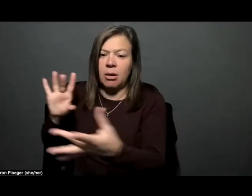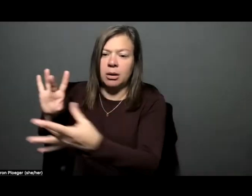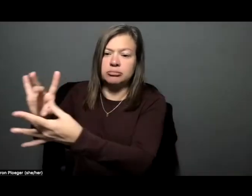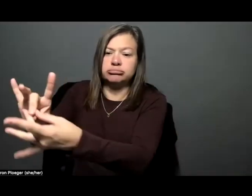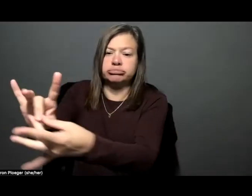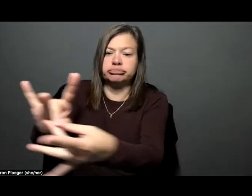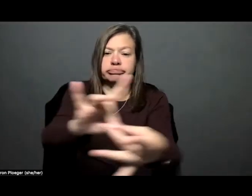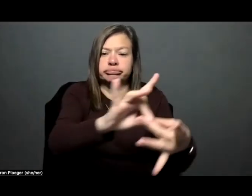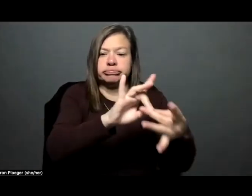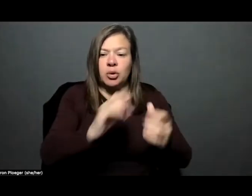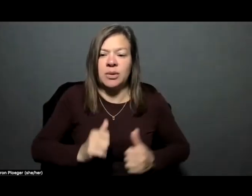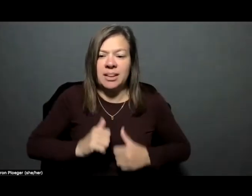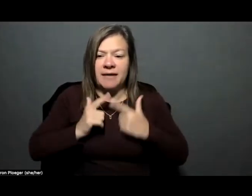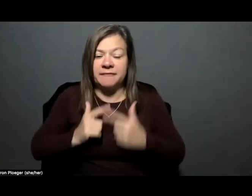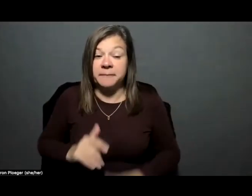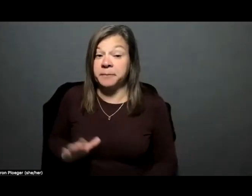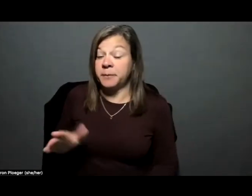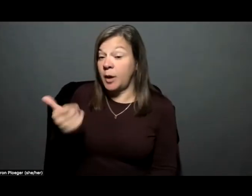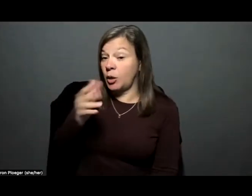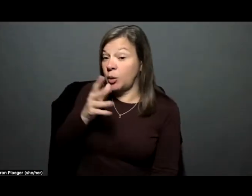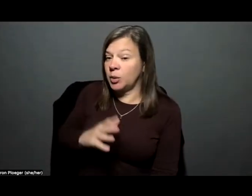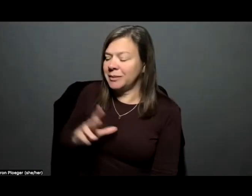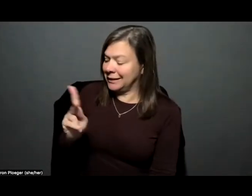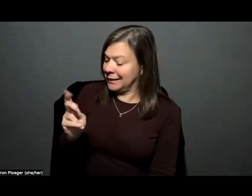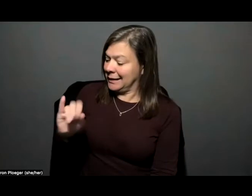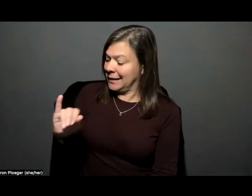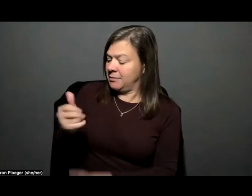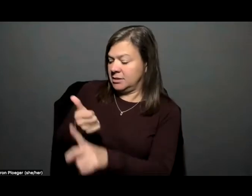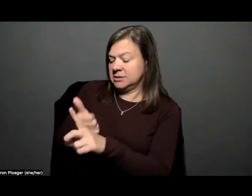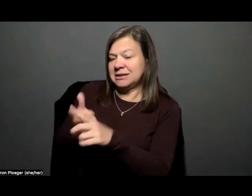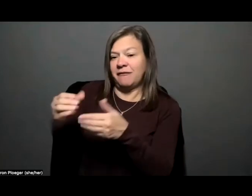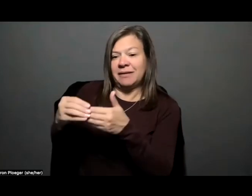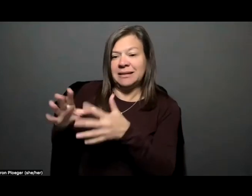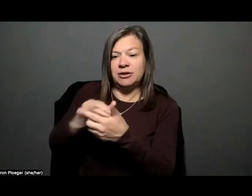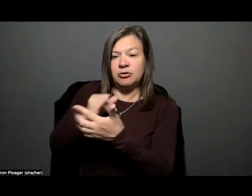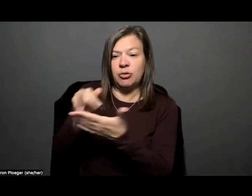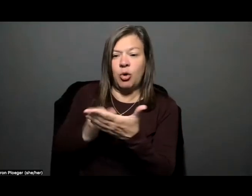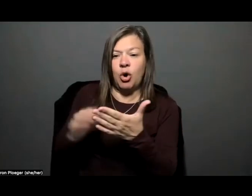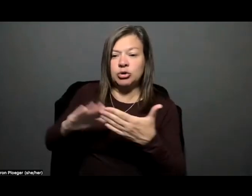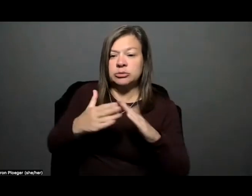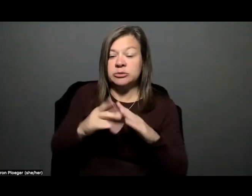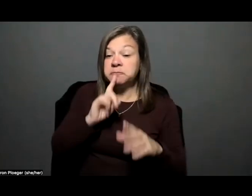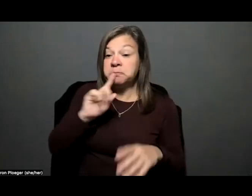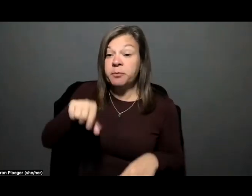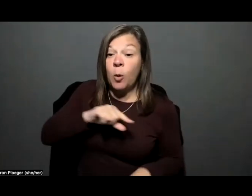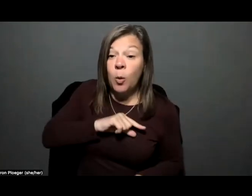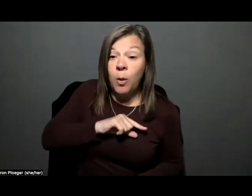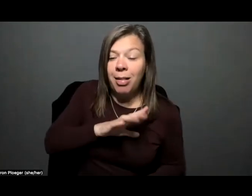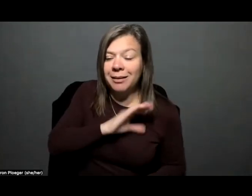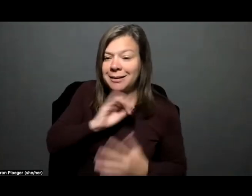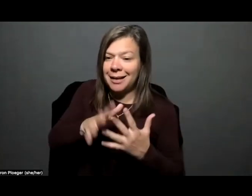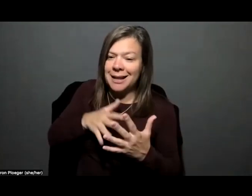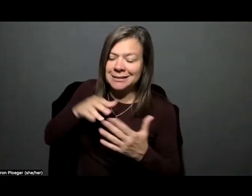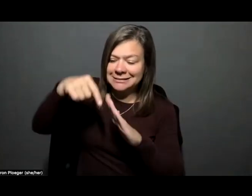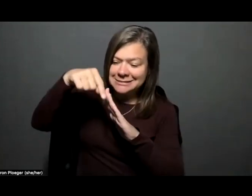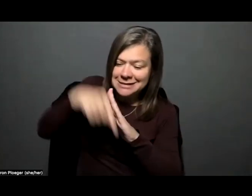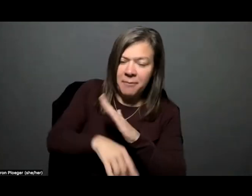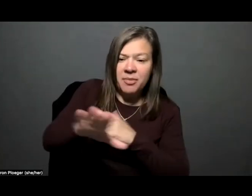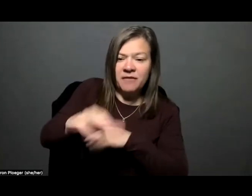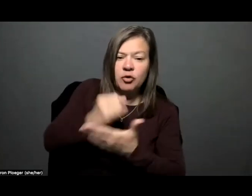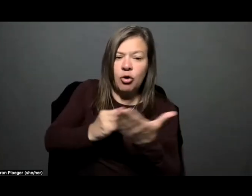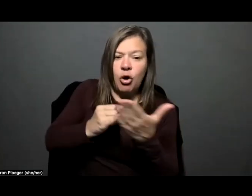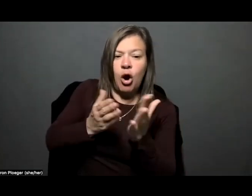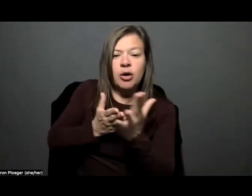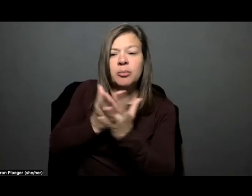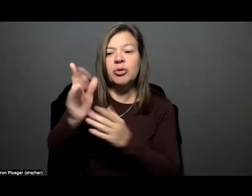life. I see Kimmy as a leader in the arts community, not only the quality and depth of her artwork but through her